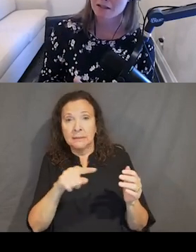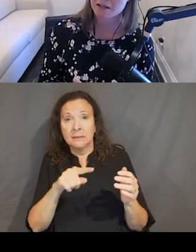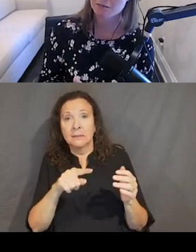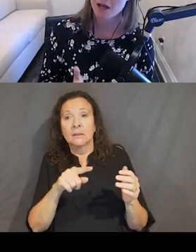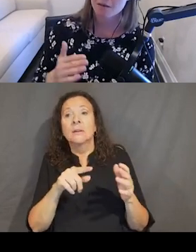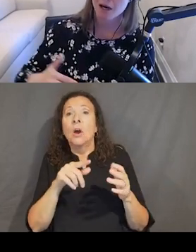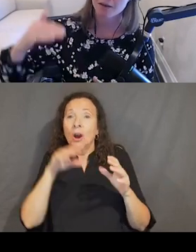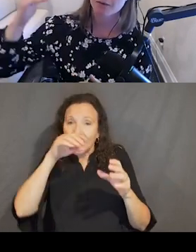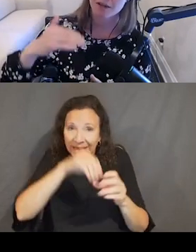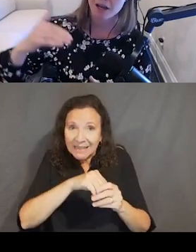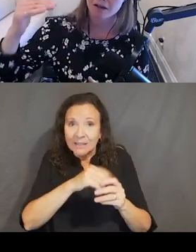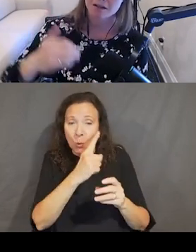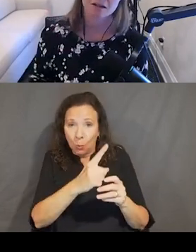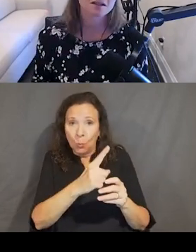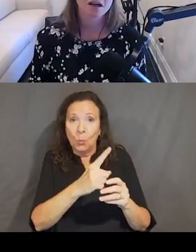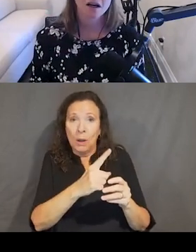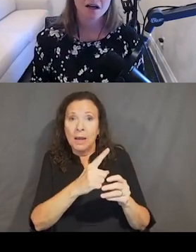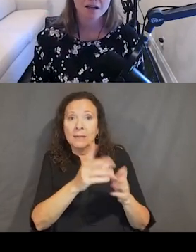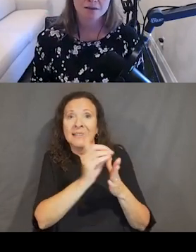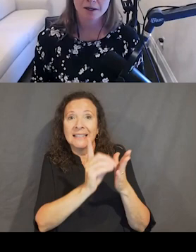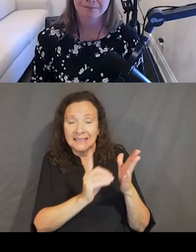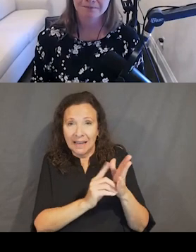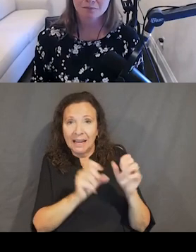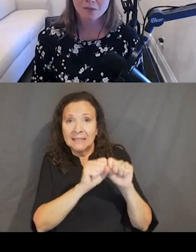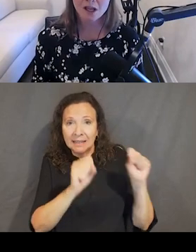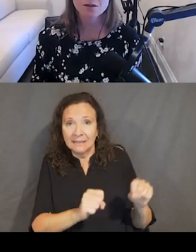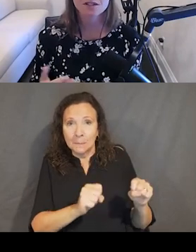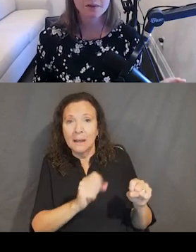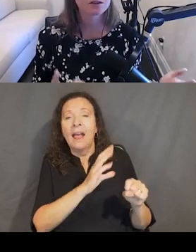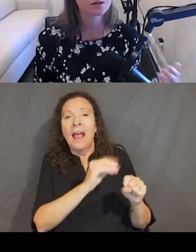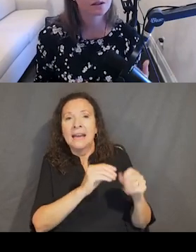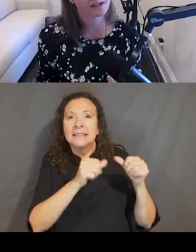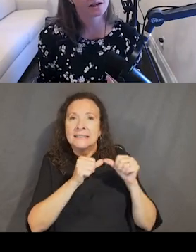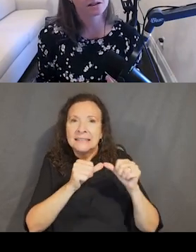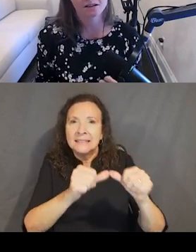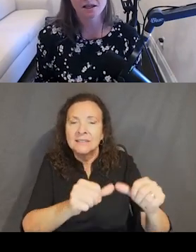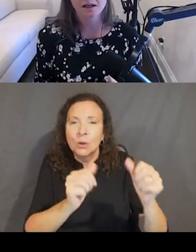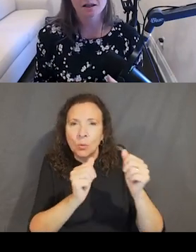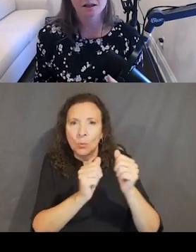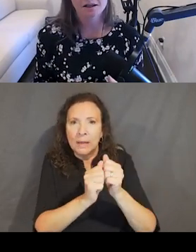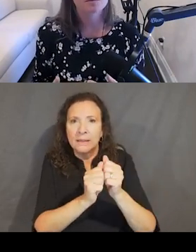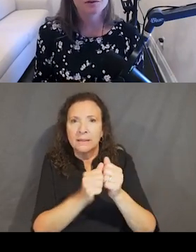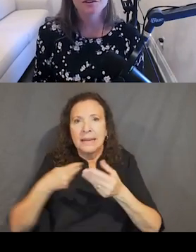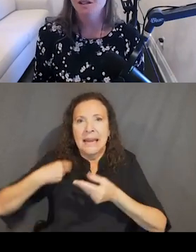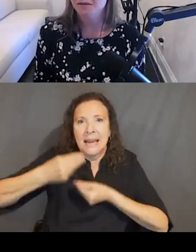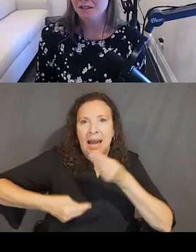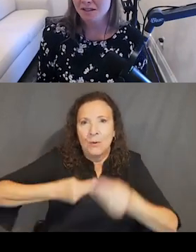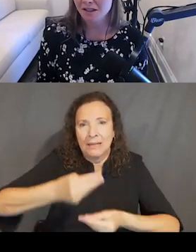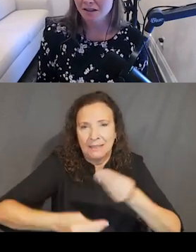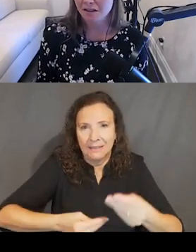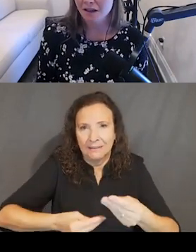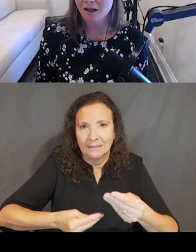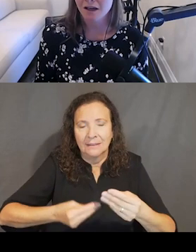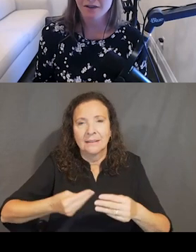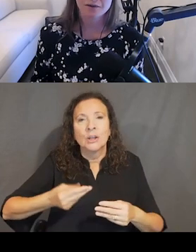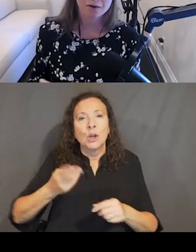design system, but through the inheritance as well. And so smart use of inheritance improves your team efficiency